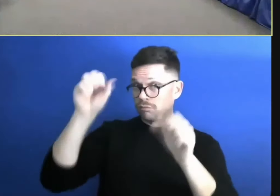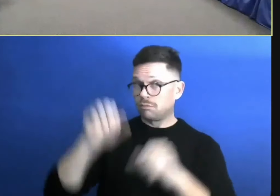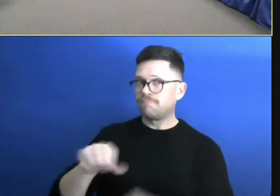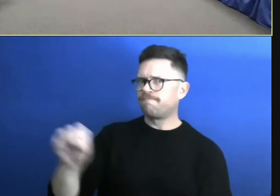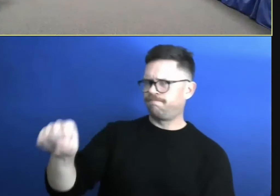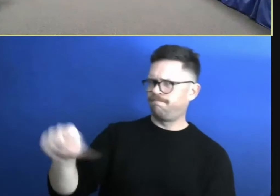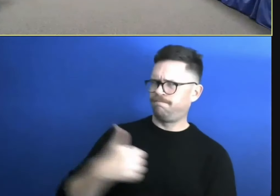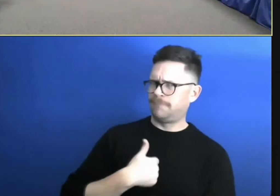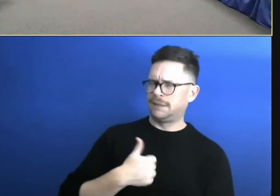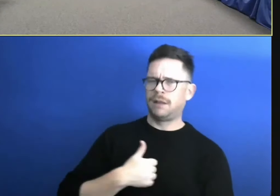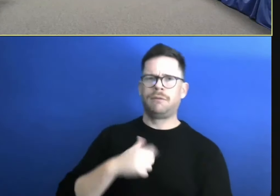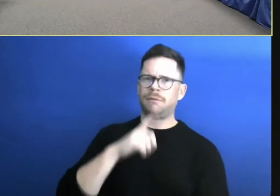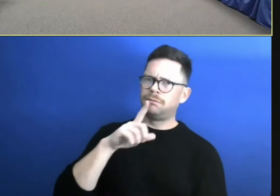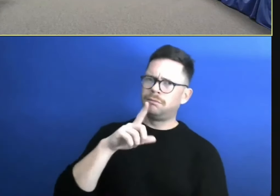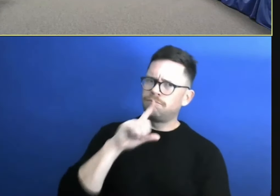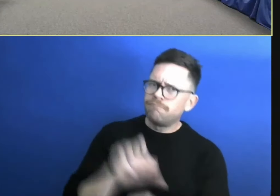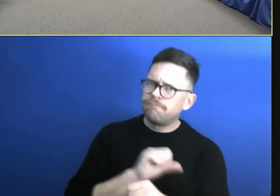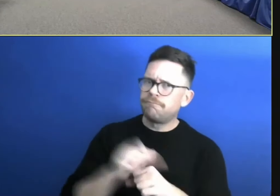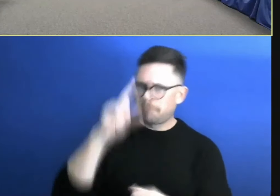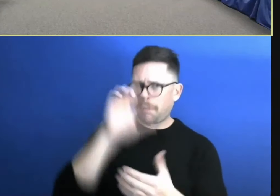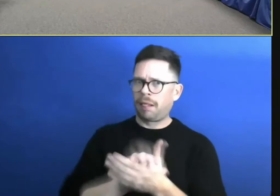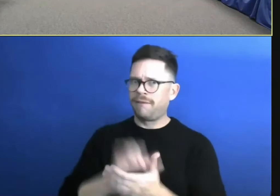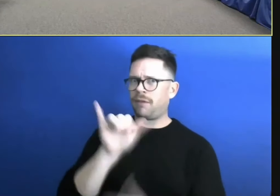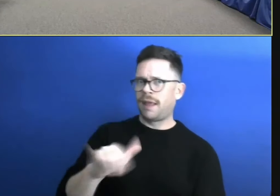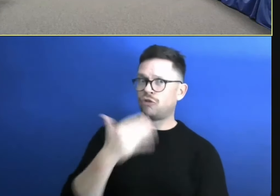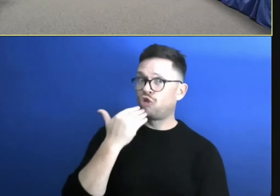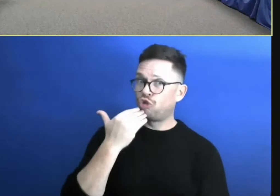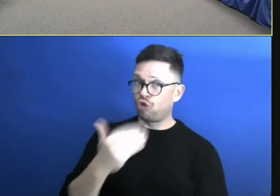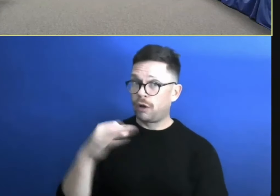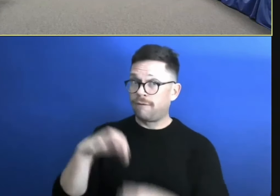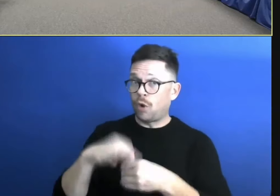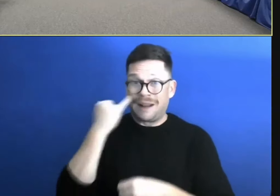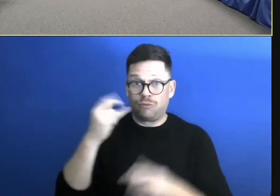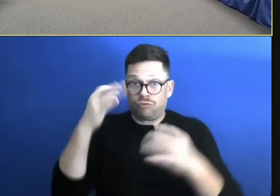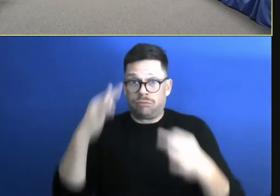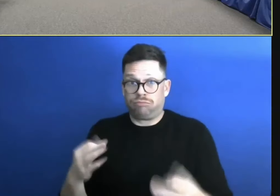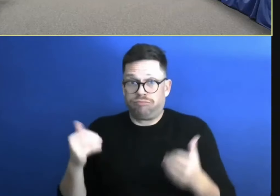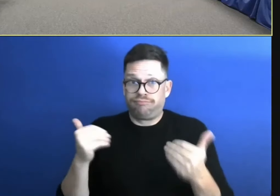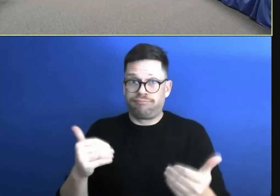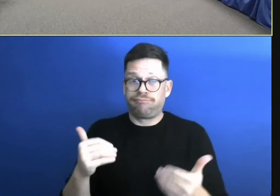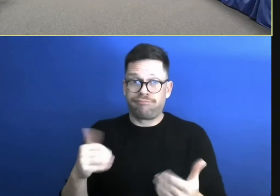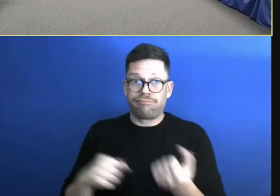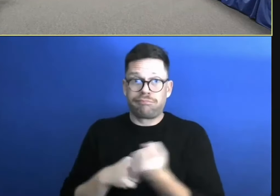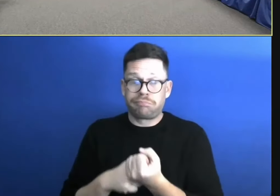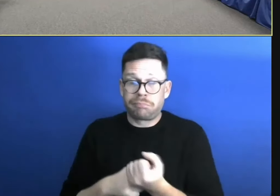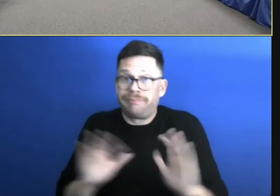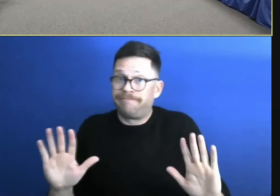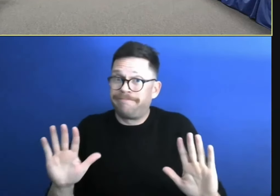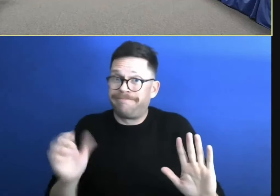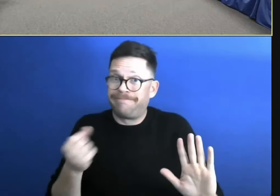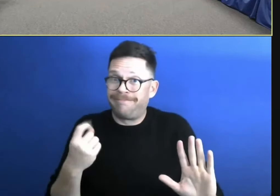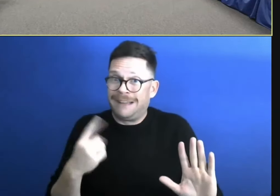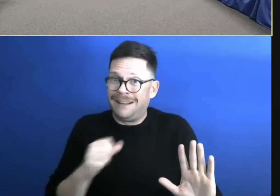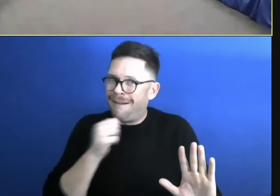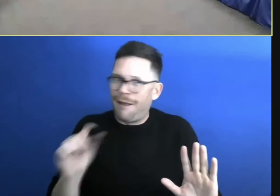very good vote to decide to, to support it, but this is not the first time that we're going to set up a